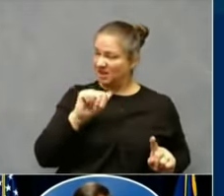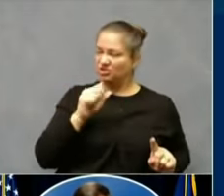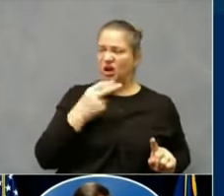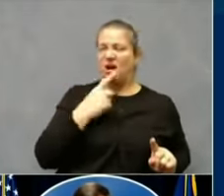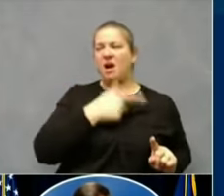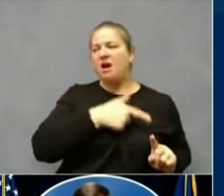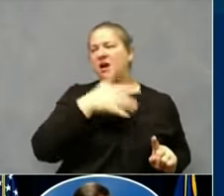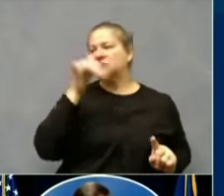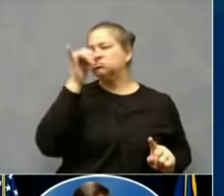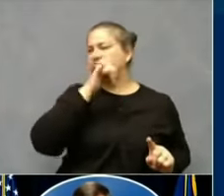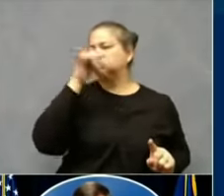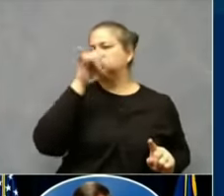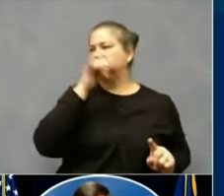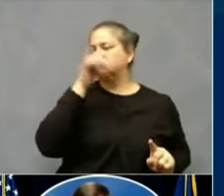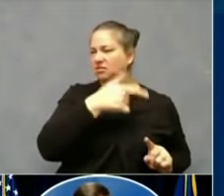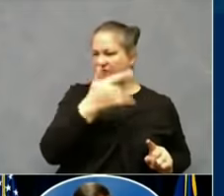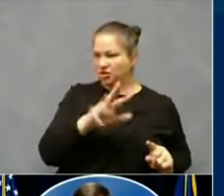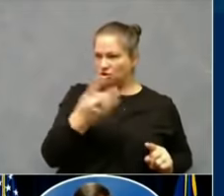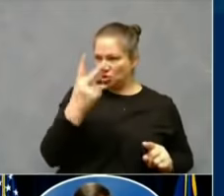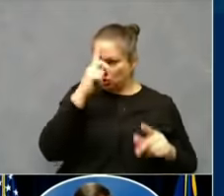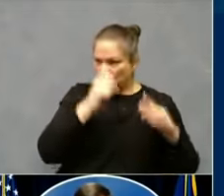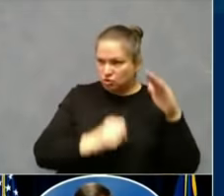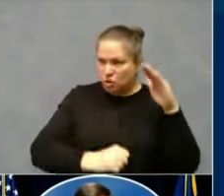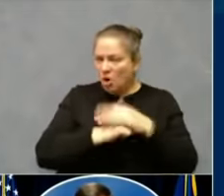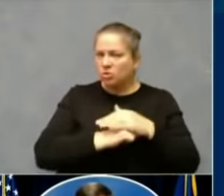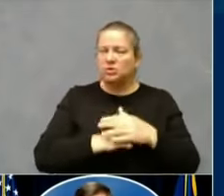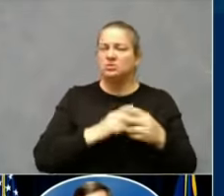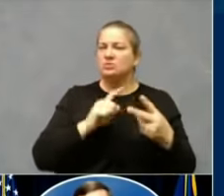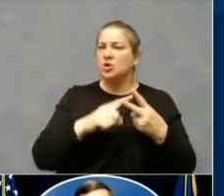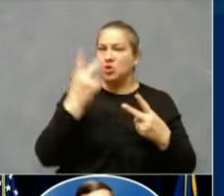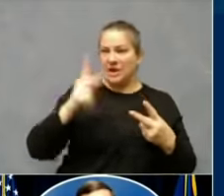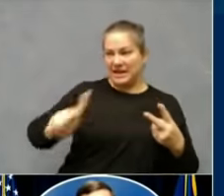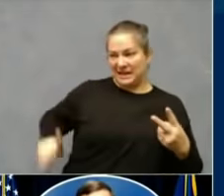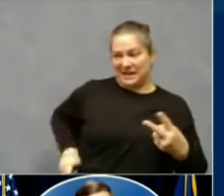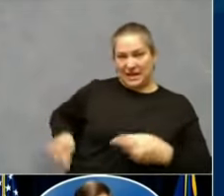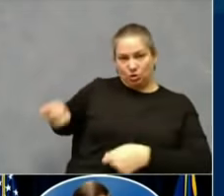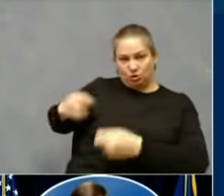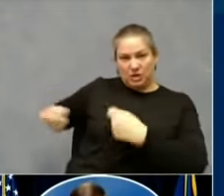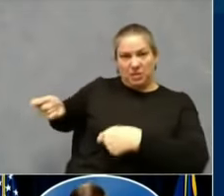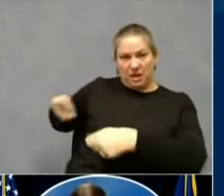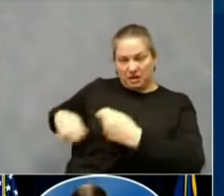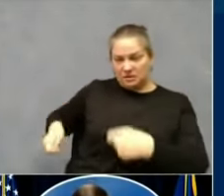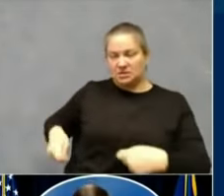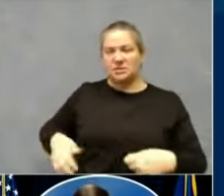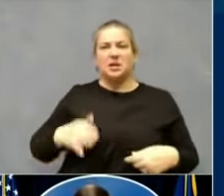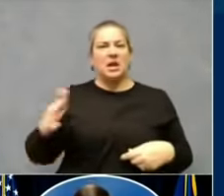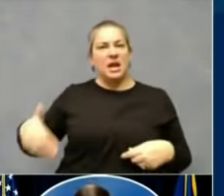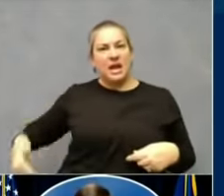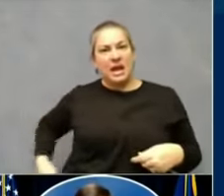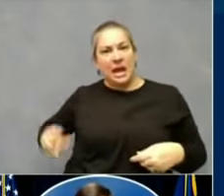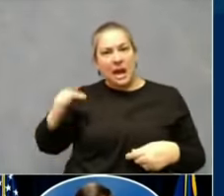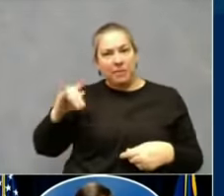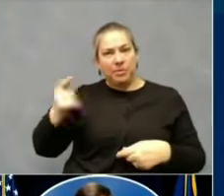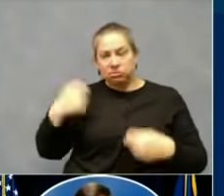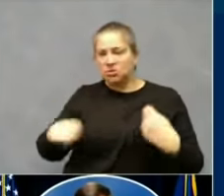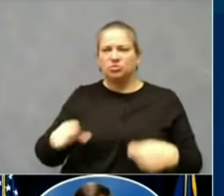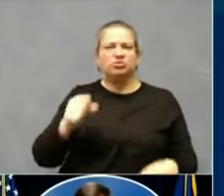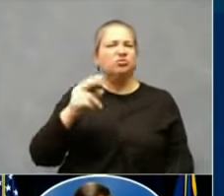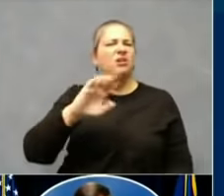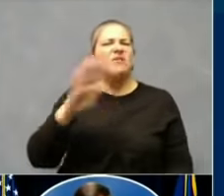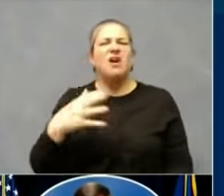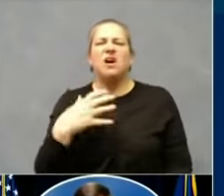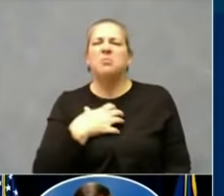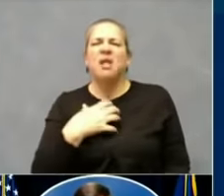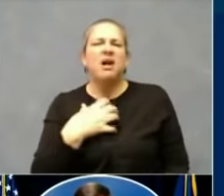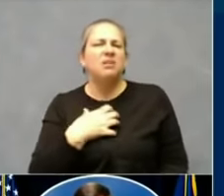kidney transplants, and two hip replacements. But her mother shared during all that, she never complained. LaTosha tested positive for